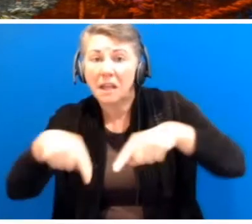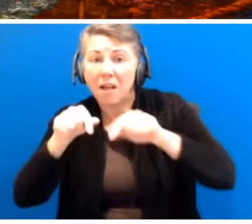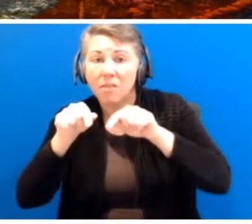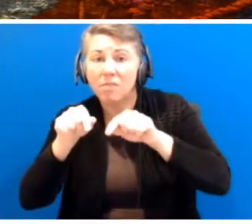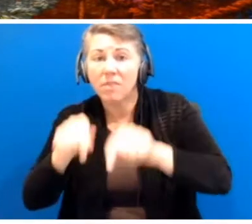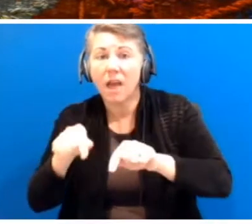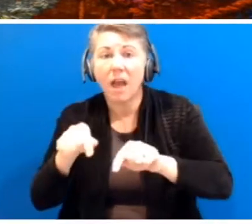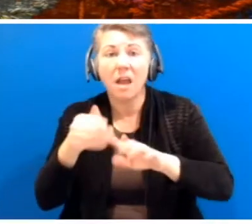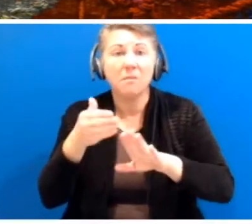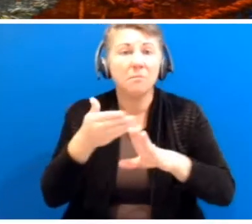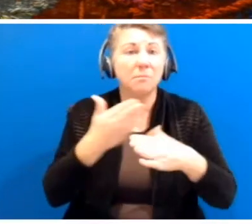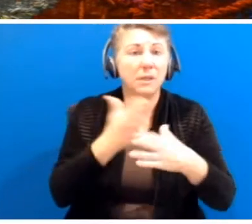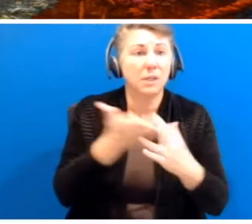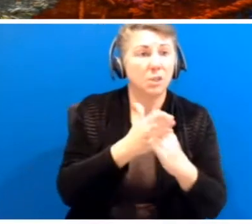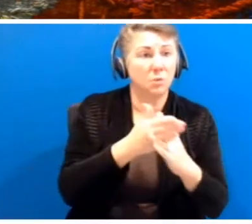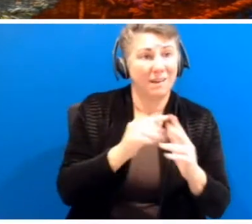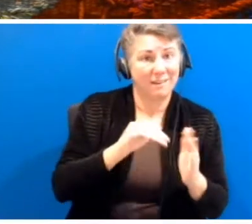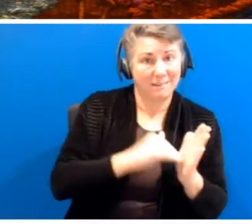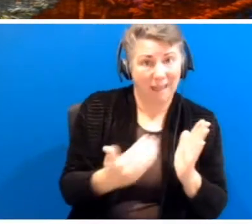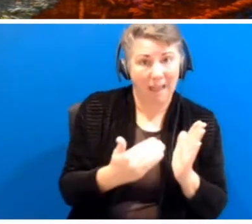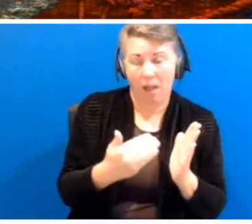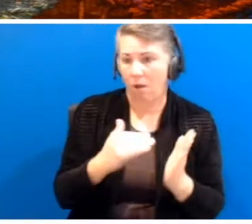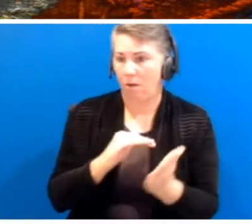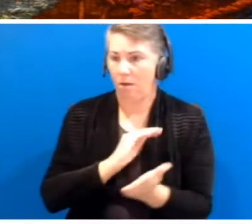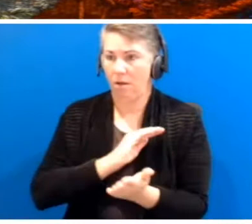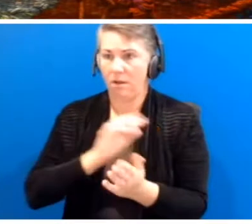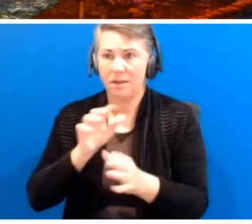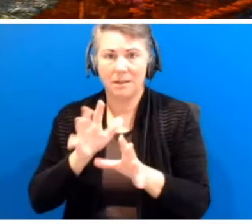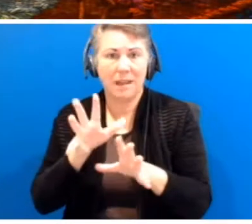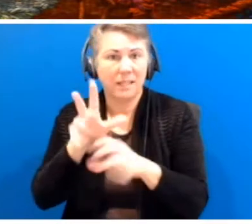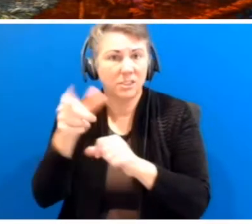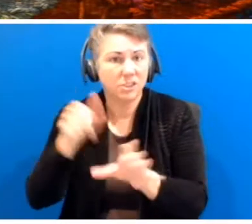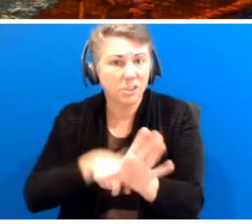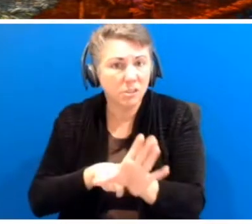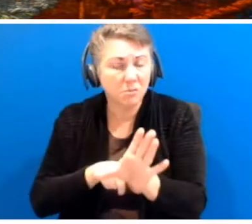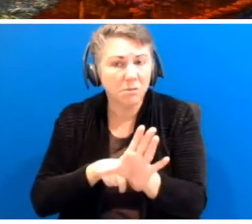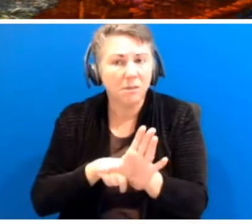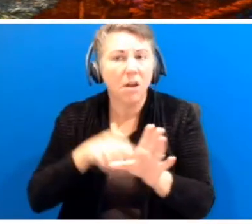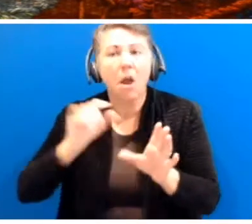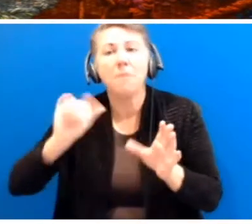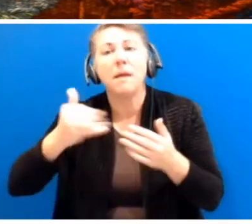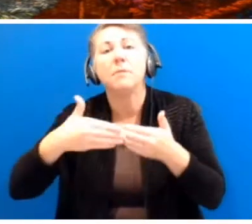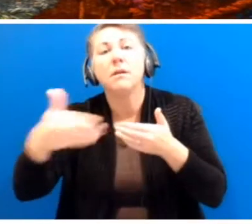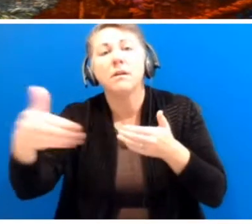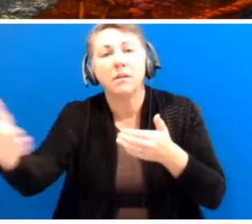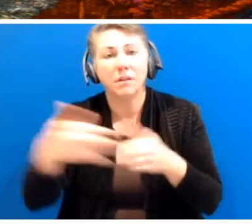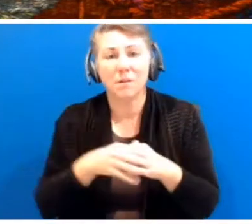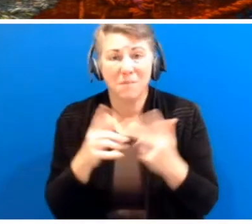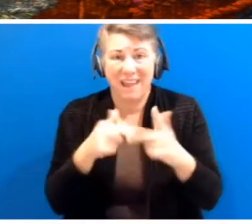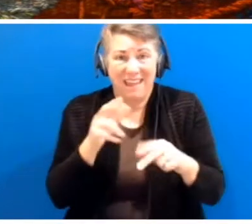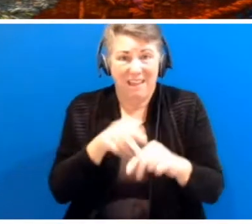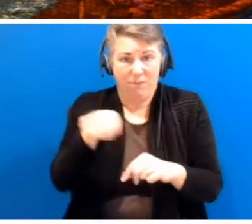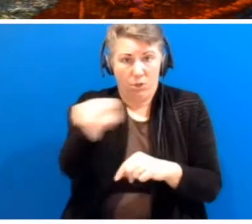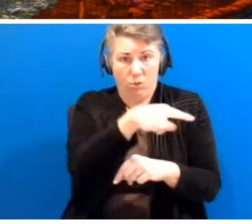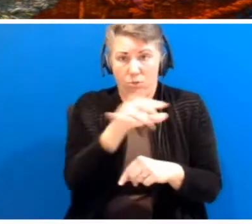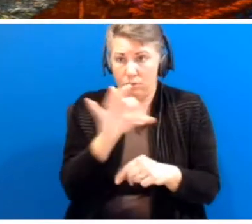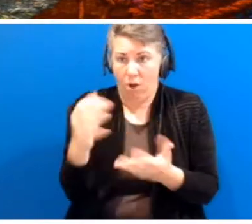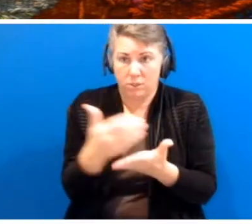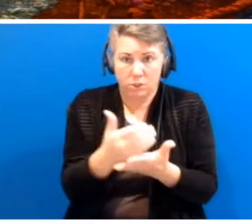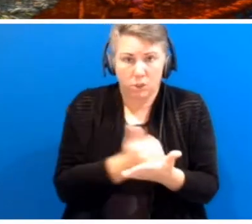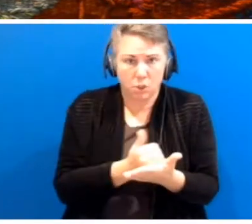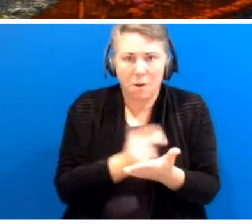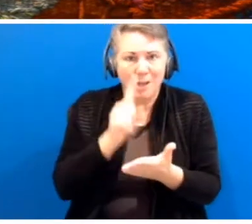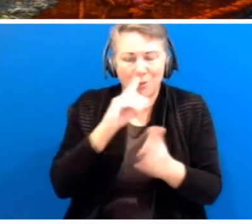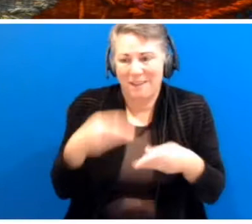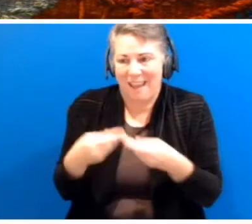unless we give you funding security, you can't give your clients security and you can't give your workers security and you shouldn't have to dwell under that